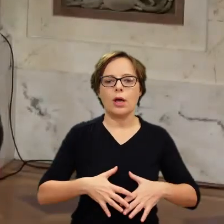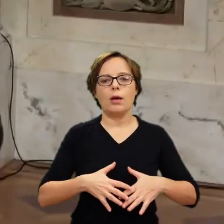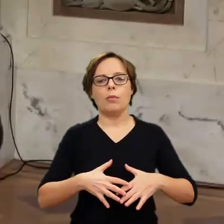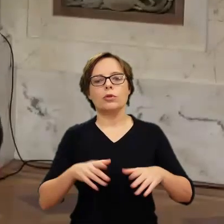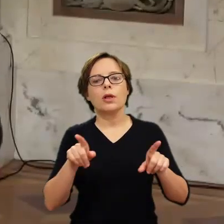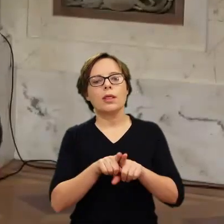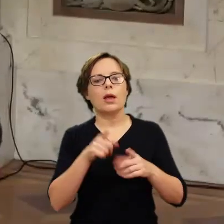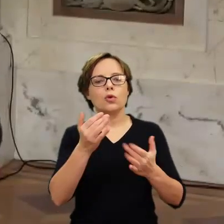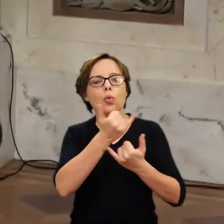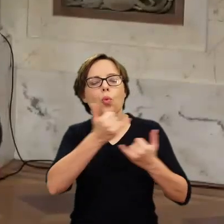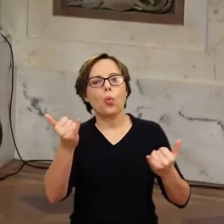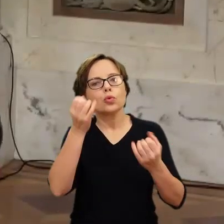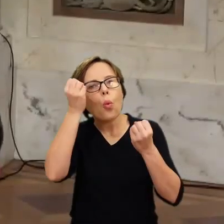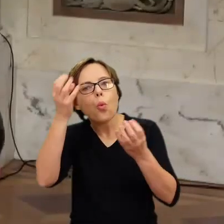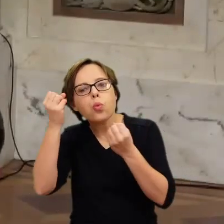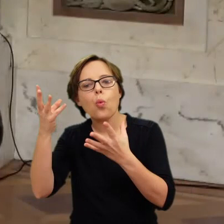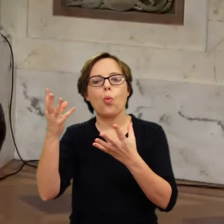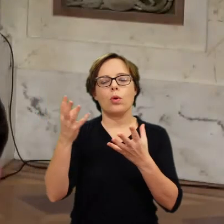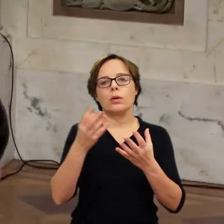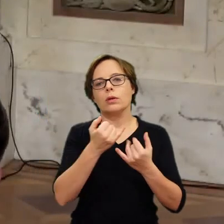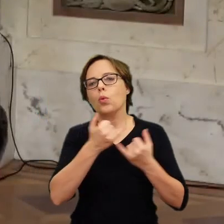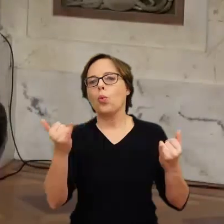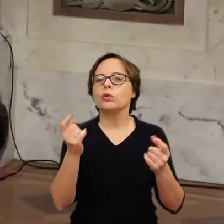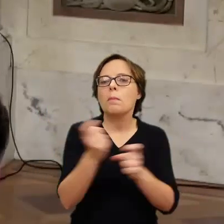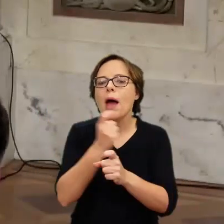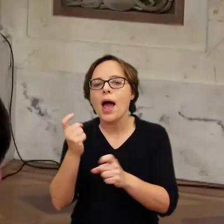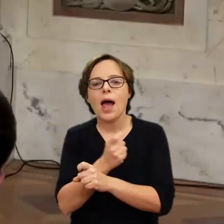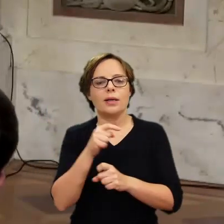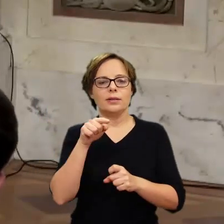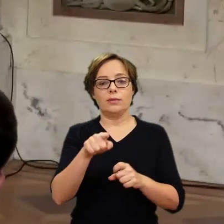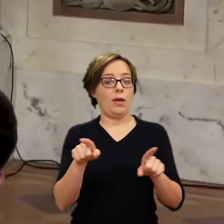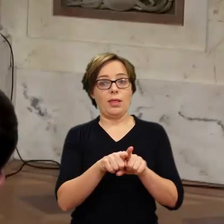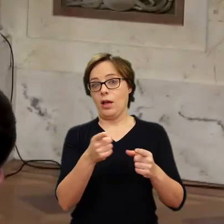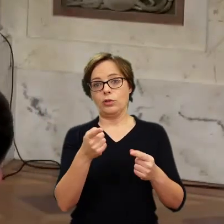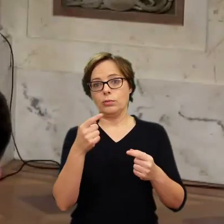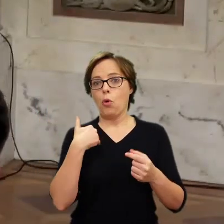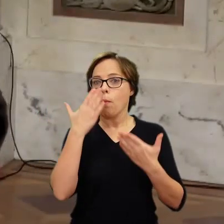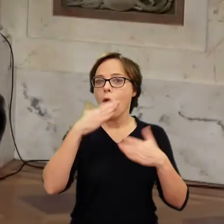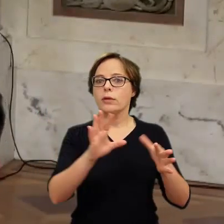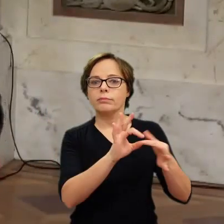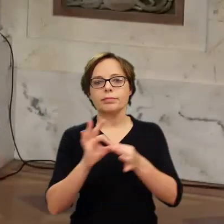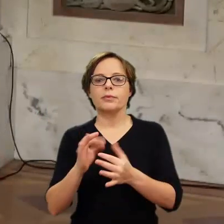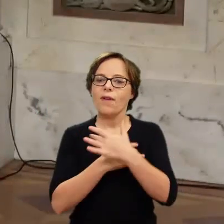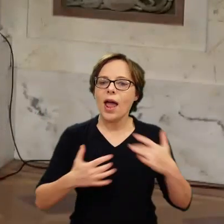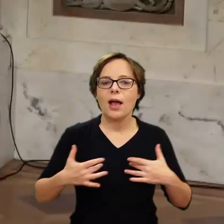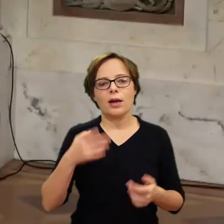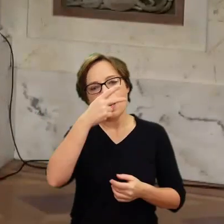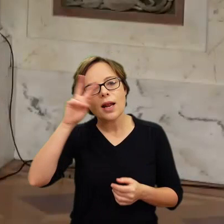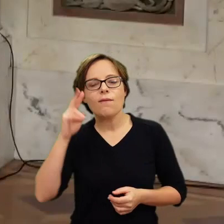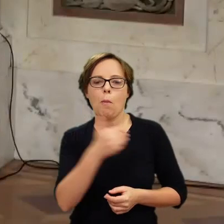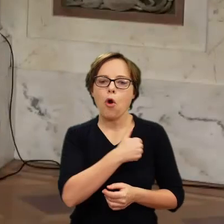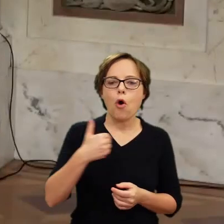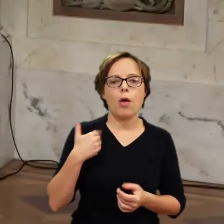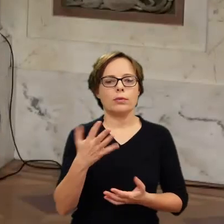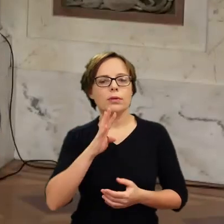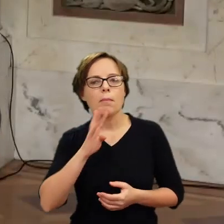mediations across countries, across cultures, across strata of society, with Hungary, with Lithuania, with Poland,